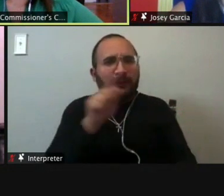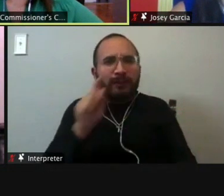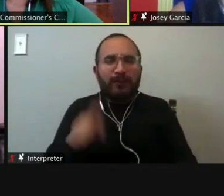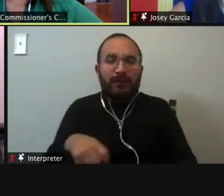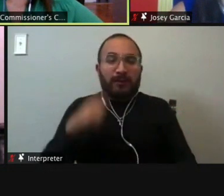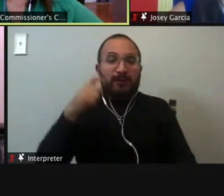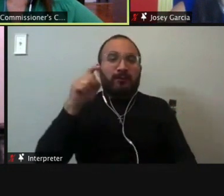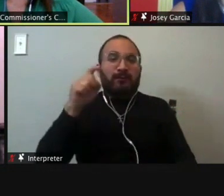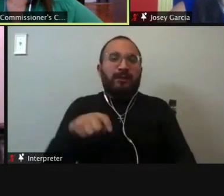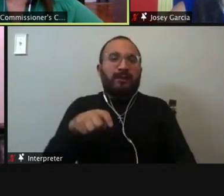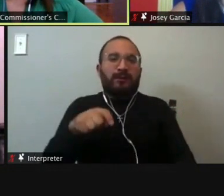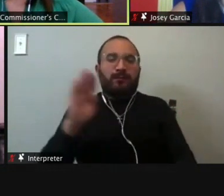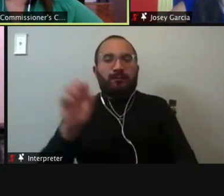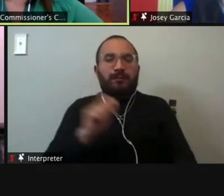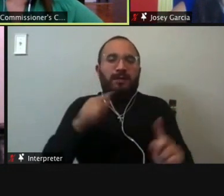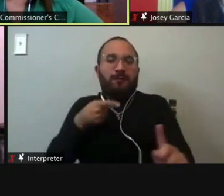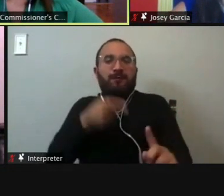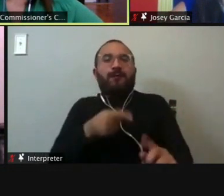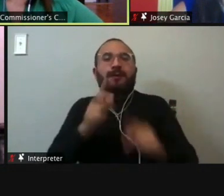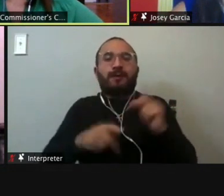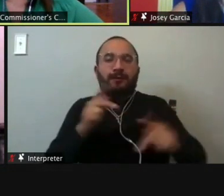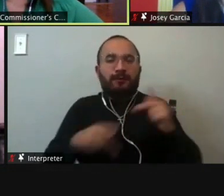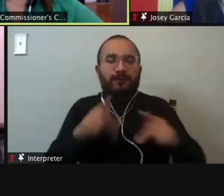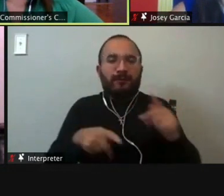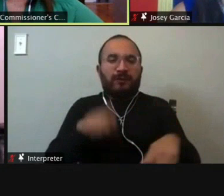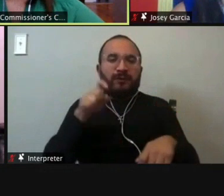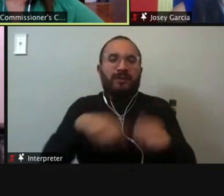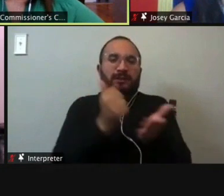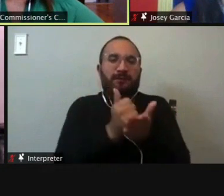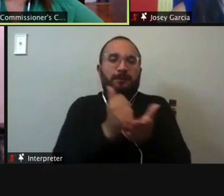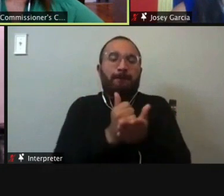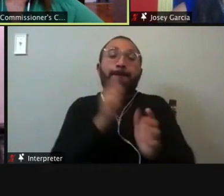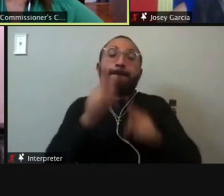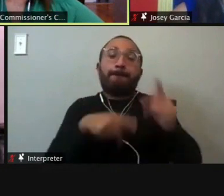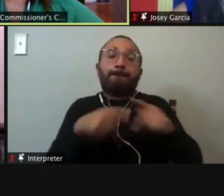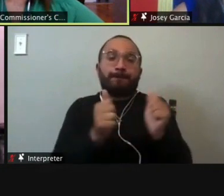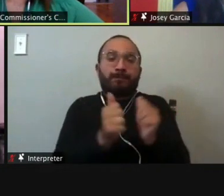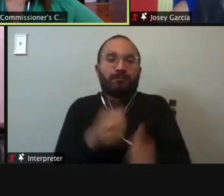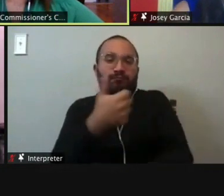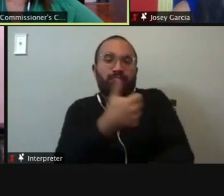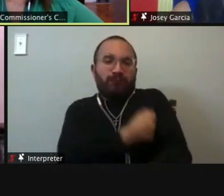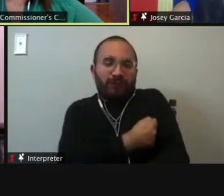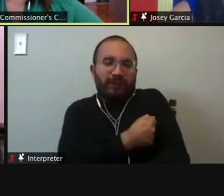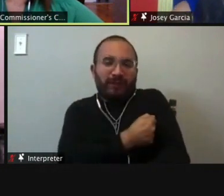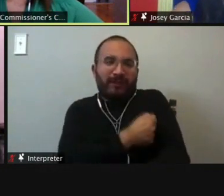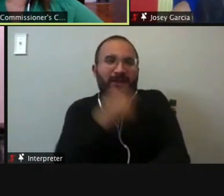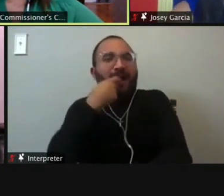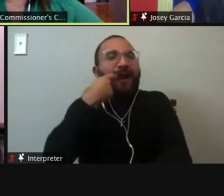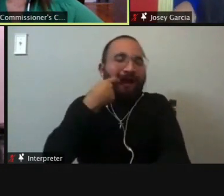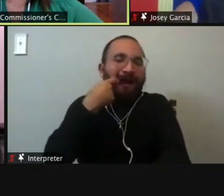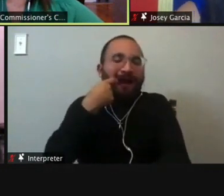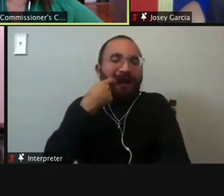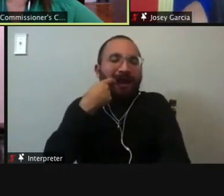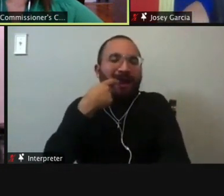part of that is going to be helping those with, with drug addictions. Another component to that, I think that's very important is mental